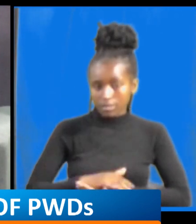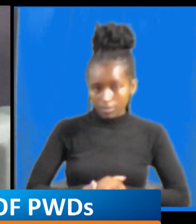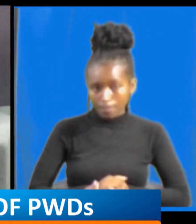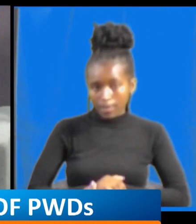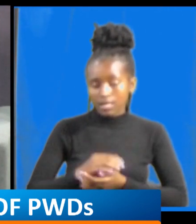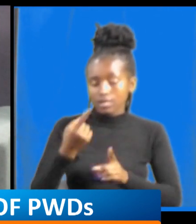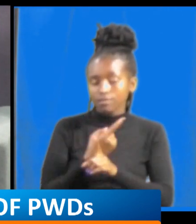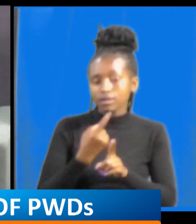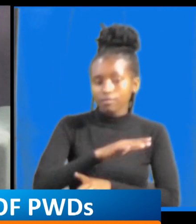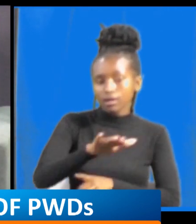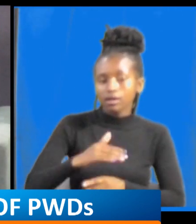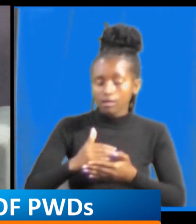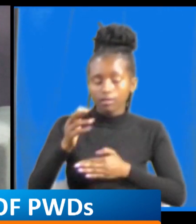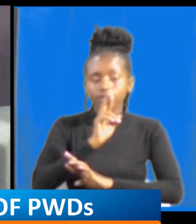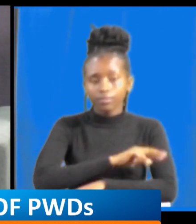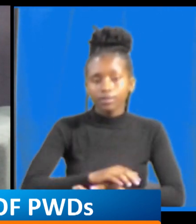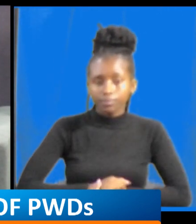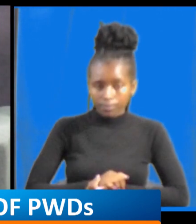some after the breakout which right